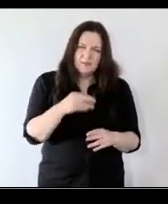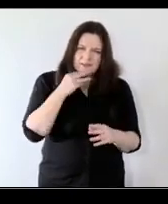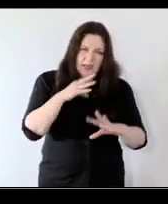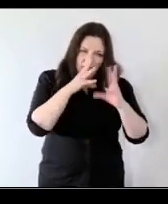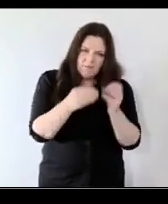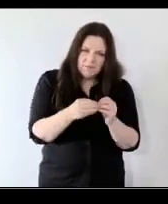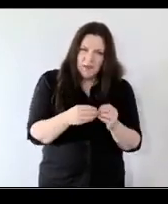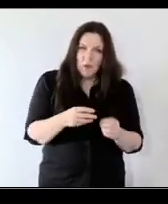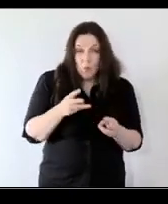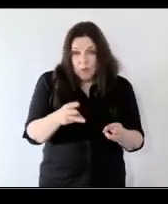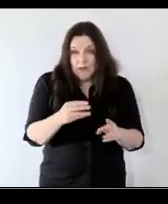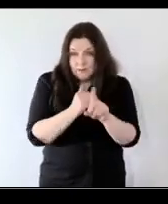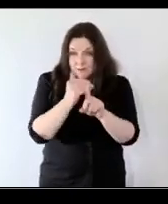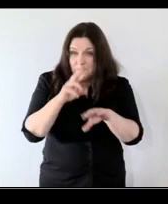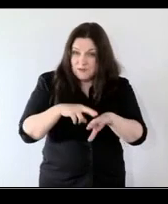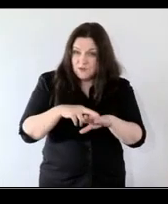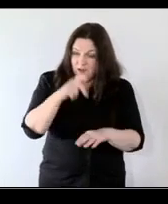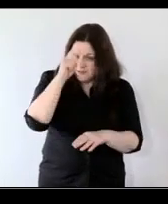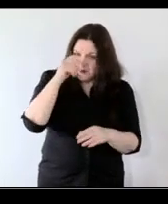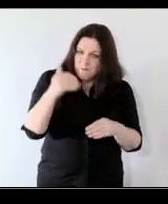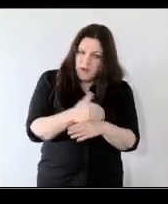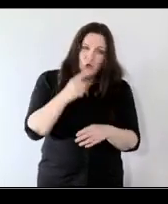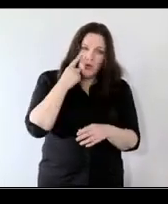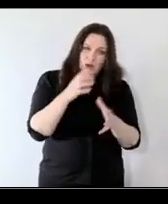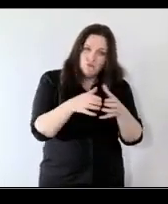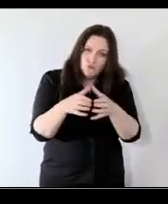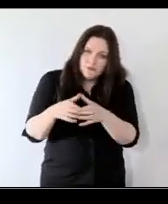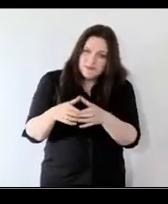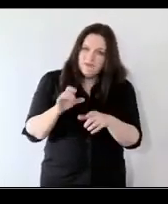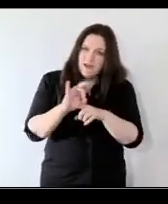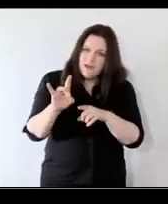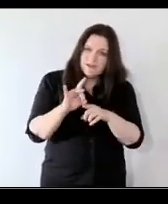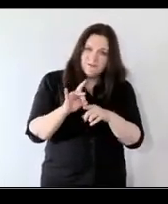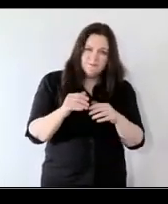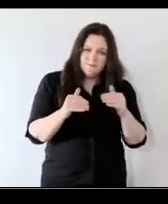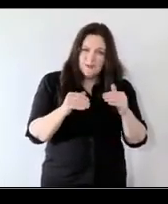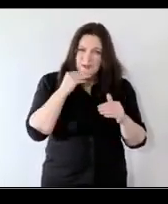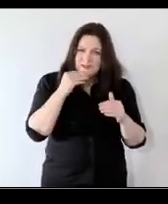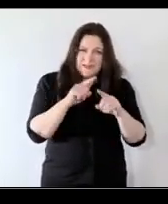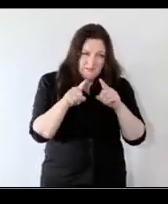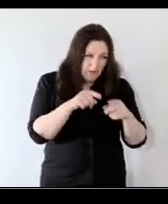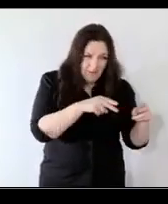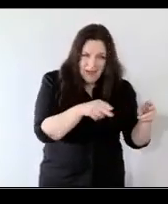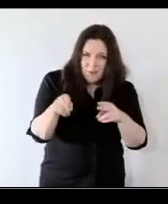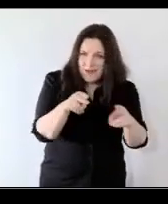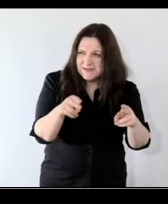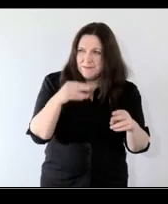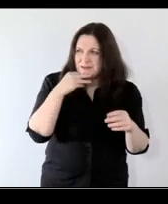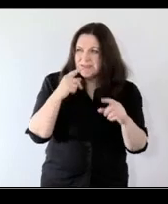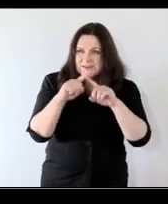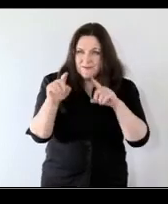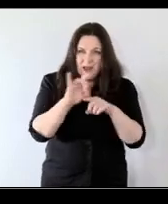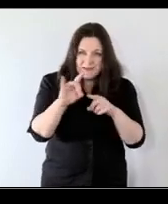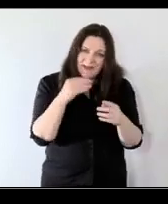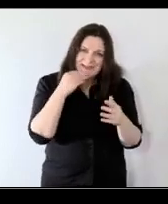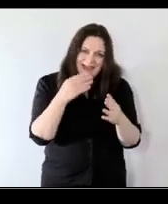we will get better i think at looking at groups of interventions stacked interventions pathways through different